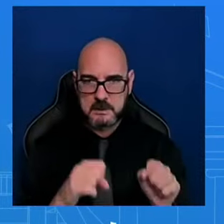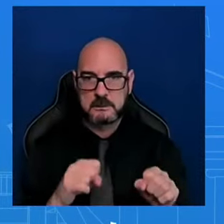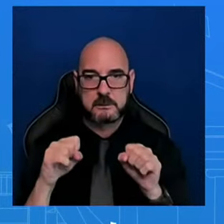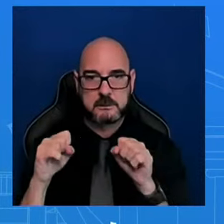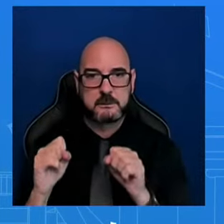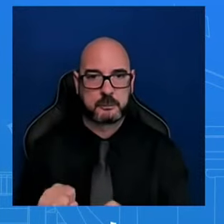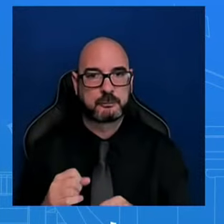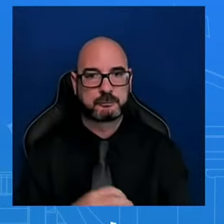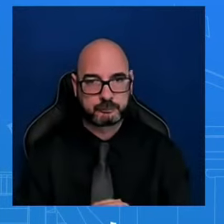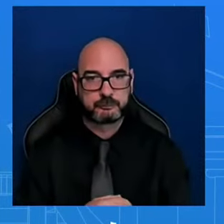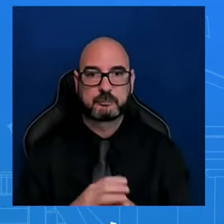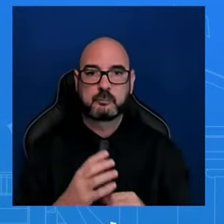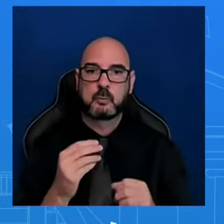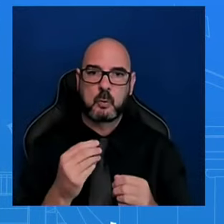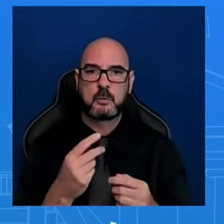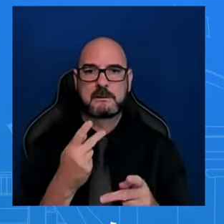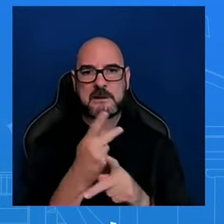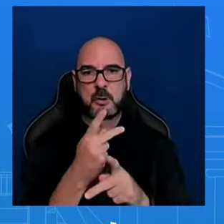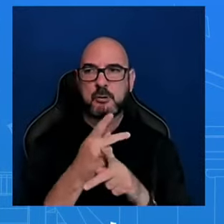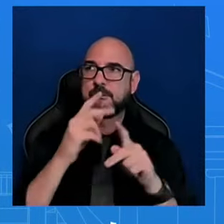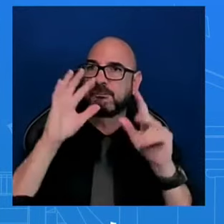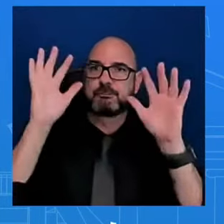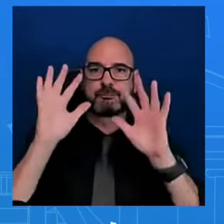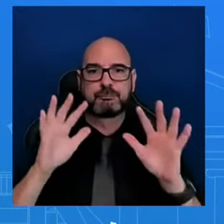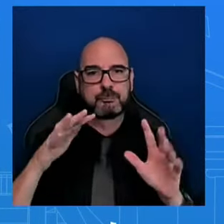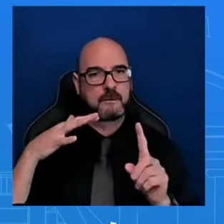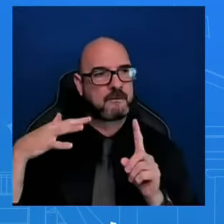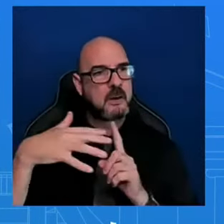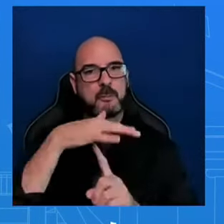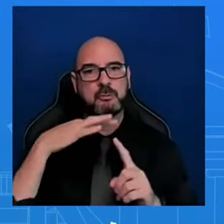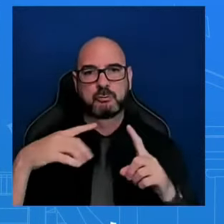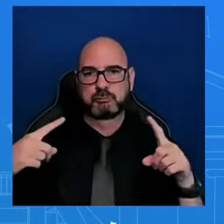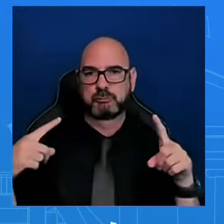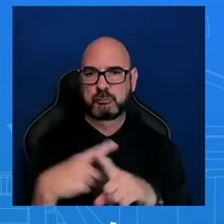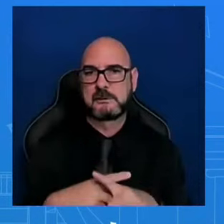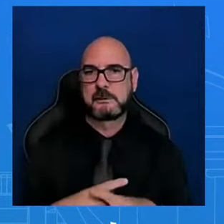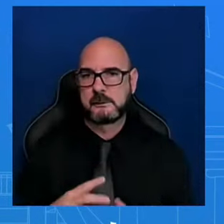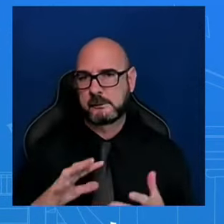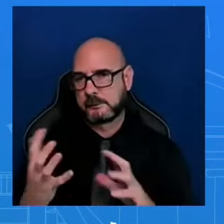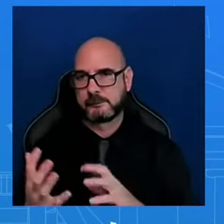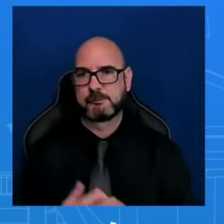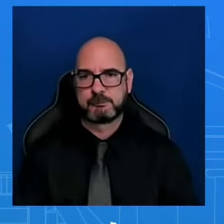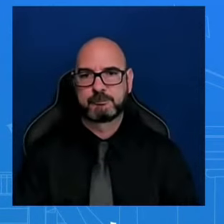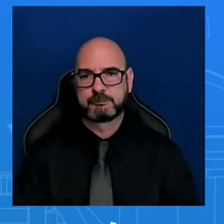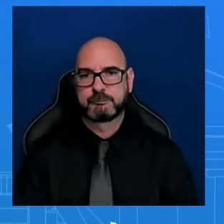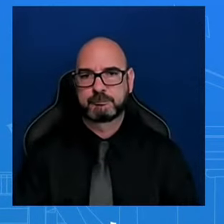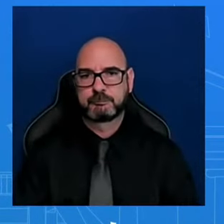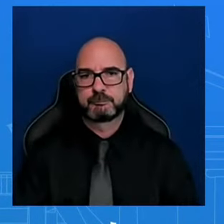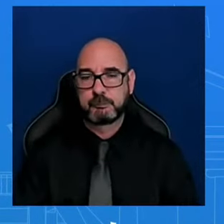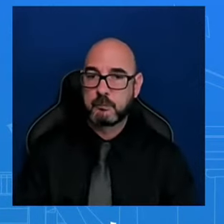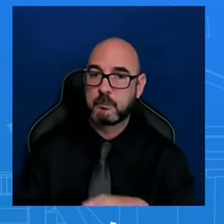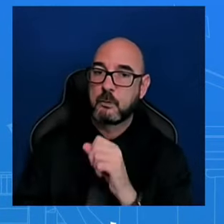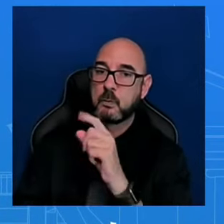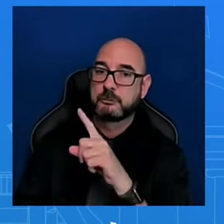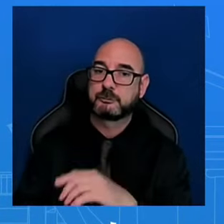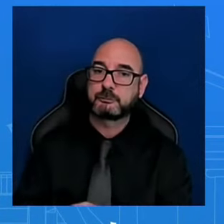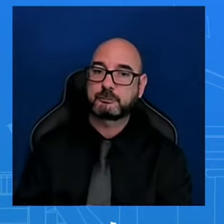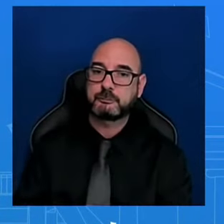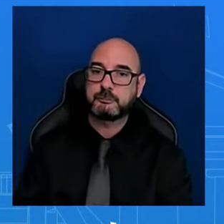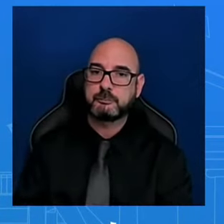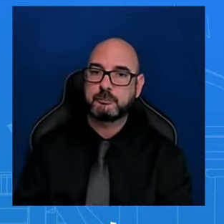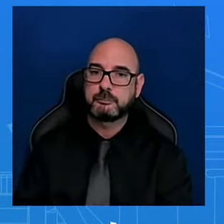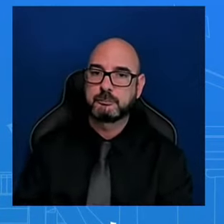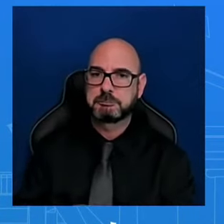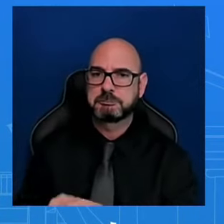this is part of that. So is it realistic to go from about 7% or 8% of sales to 50% of sales in eight years if the automakers